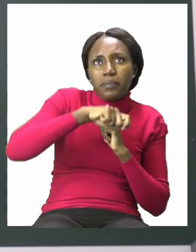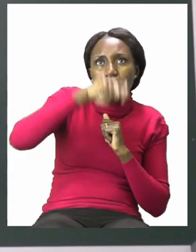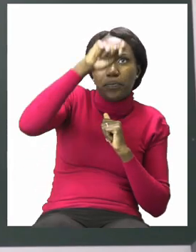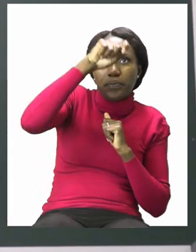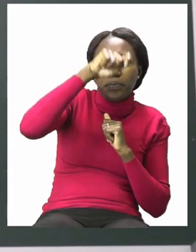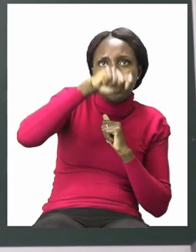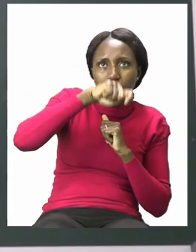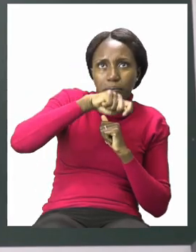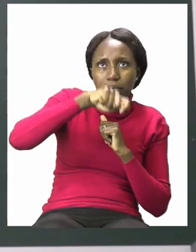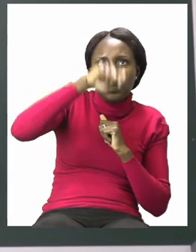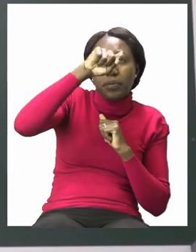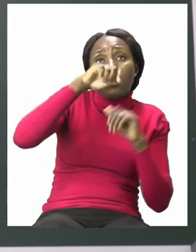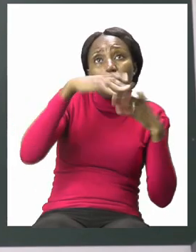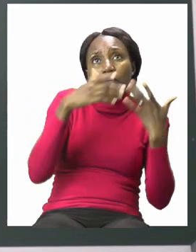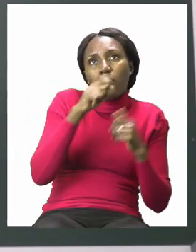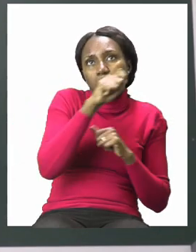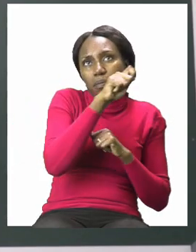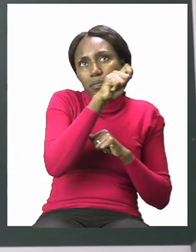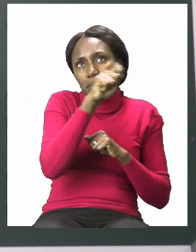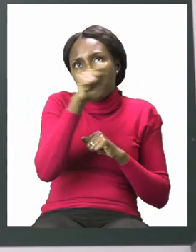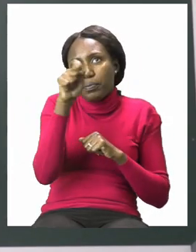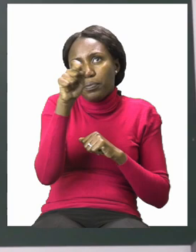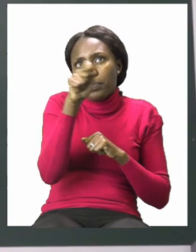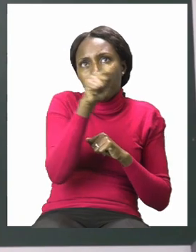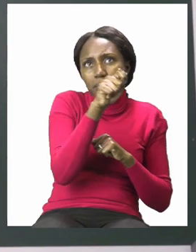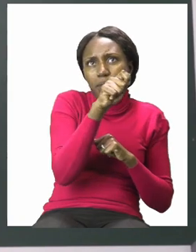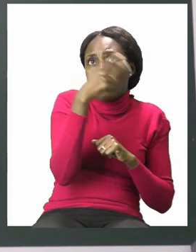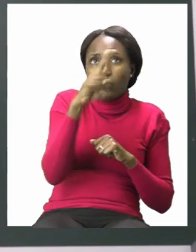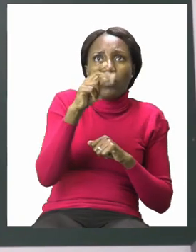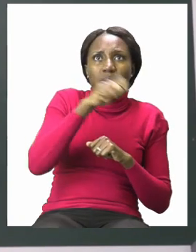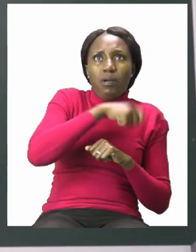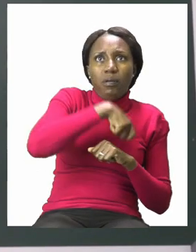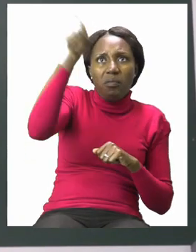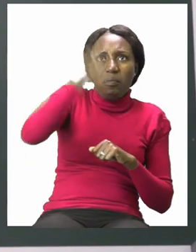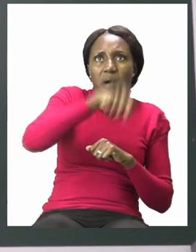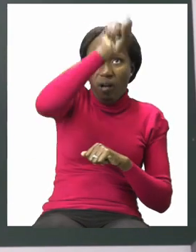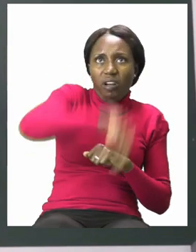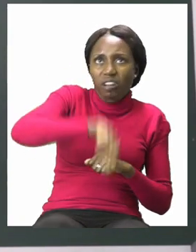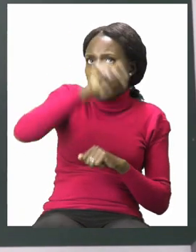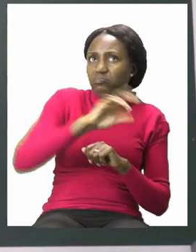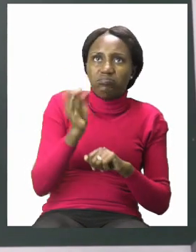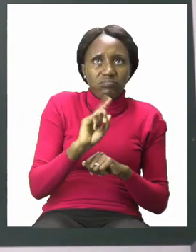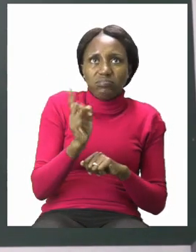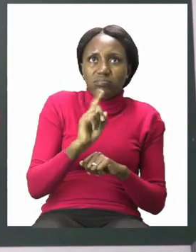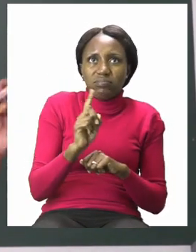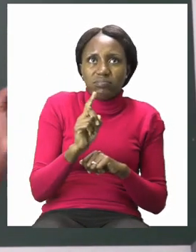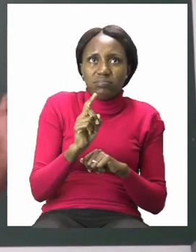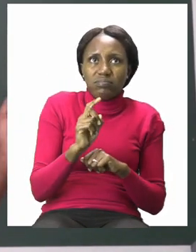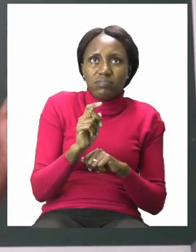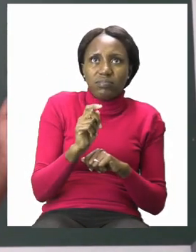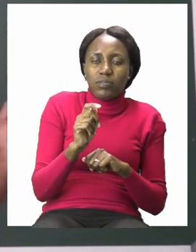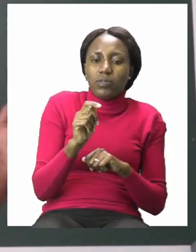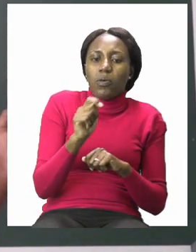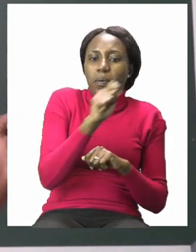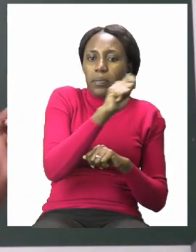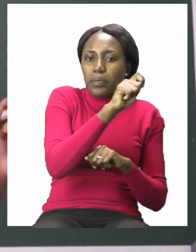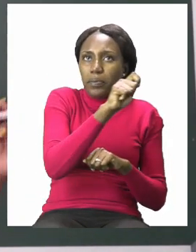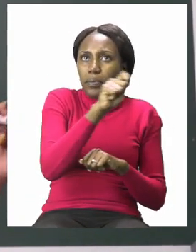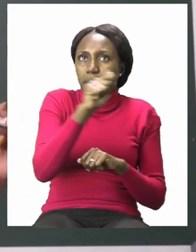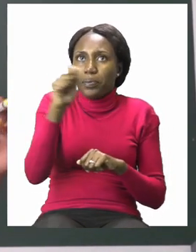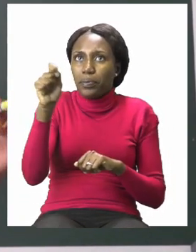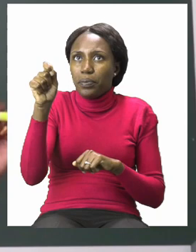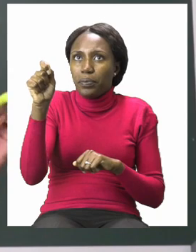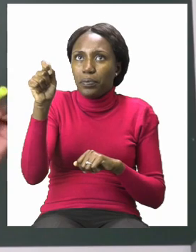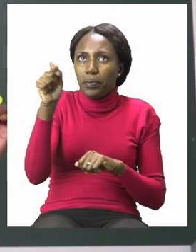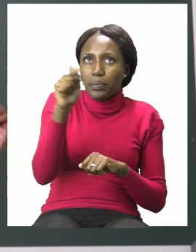side to side. Take your time boys and girls. If it's up and down start on one side and